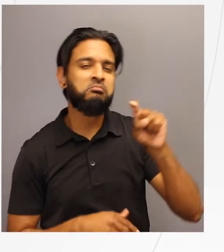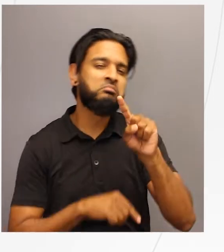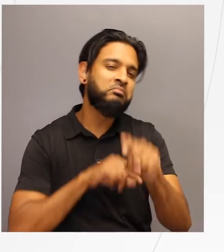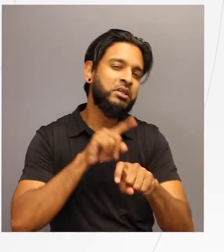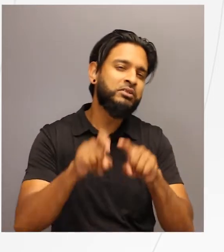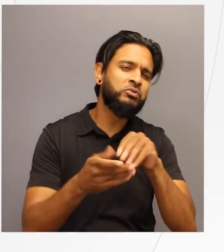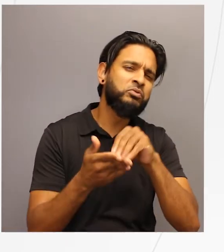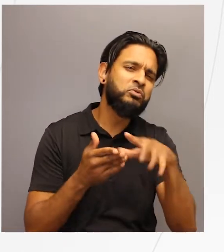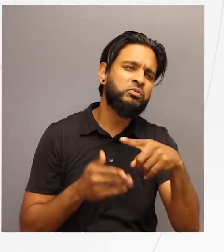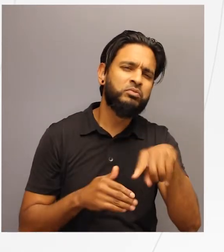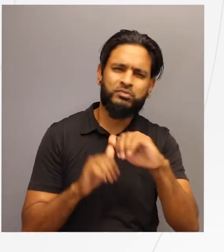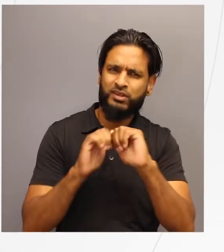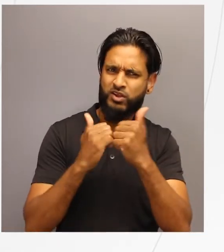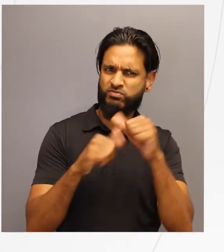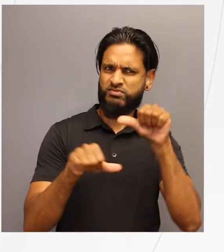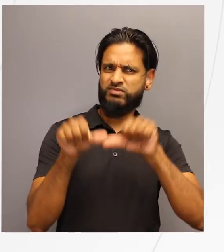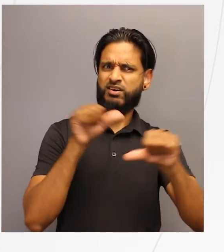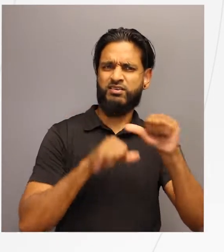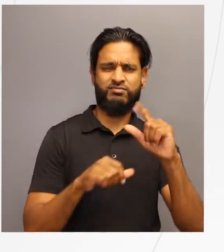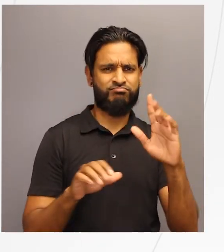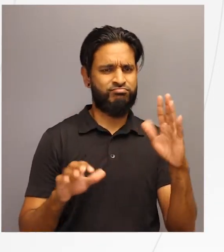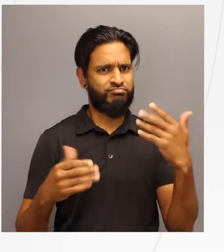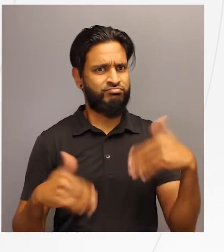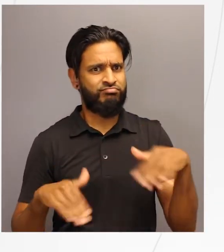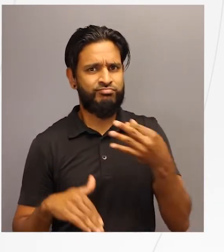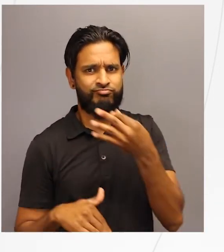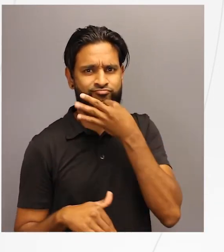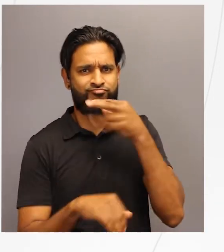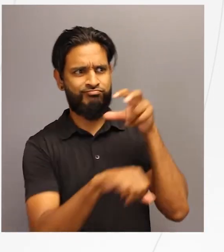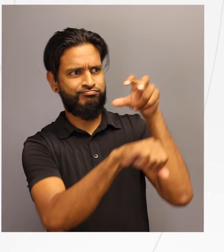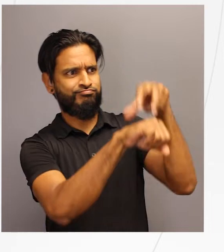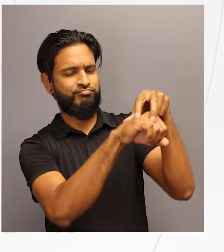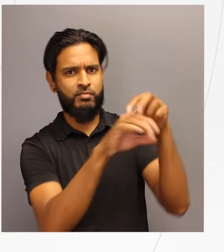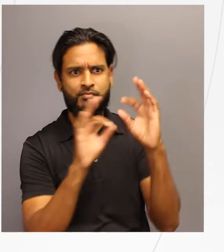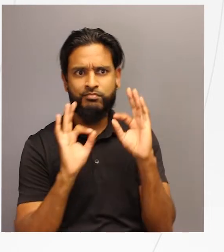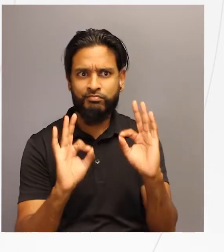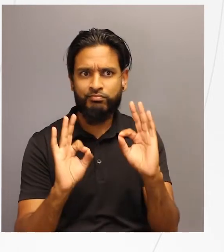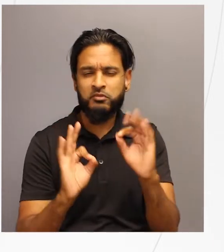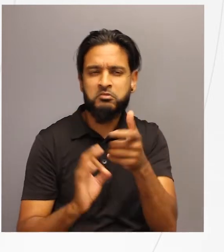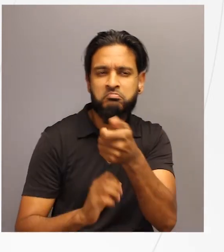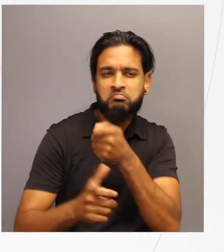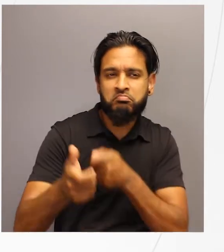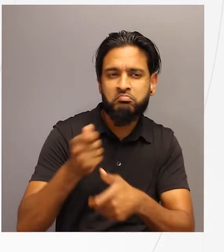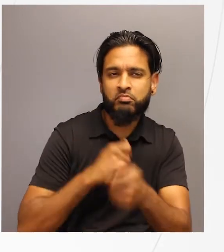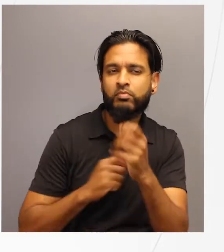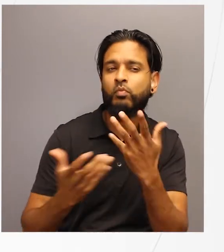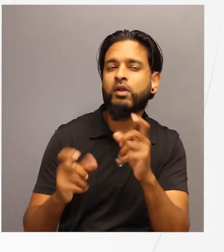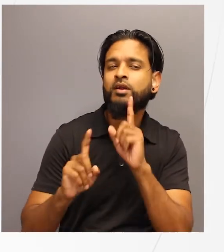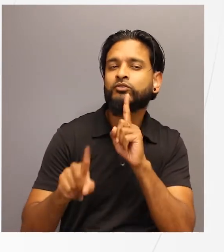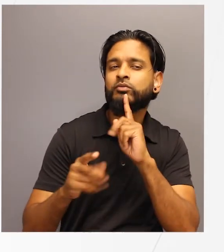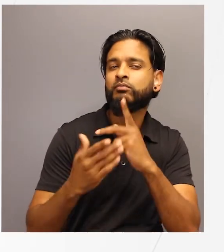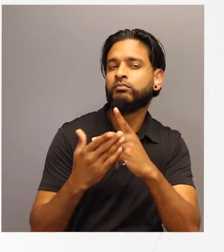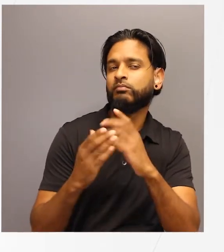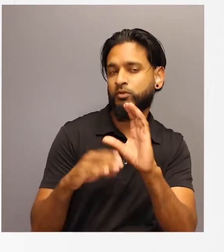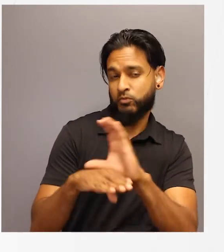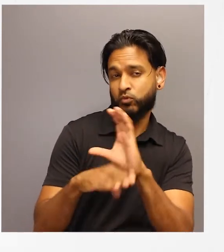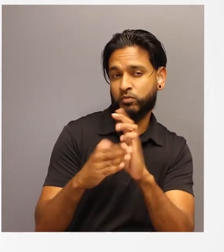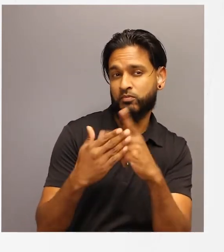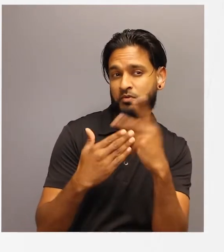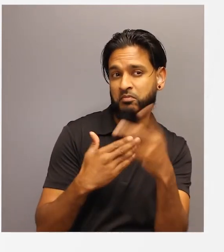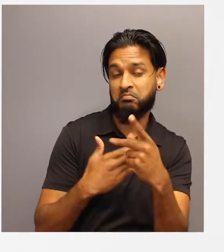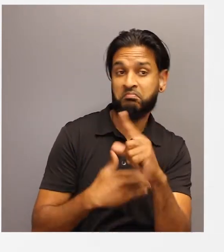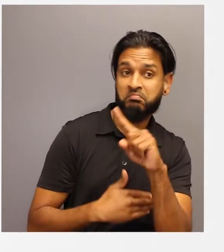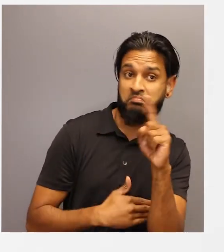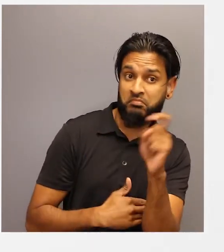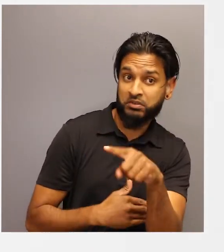scientists got the landing to be so precise. Edge the students into the answer, computer programming, by asking if the students could